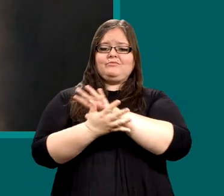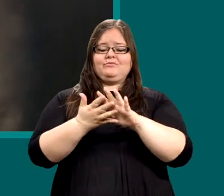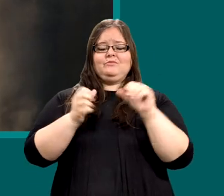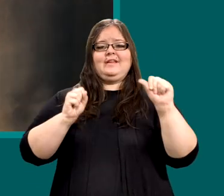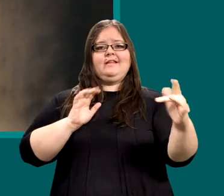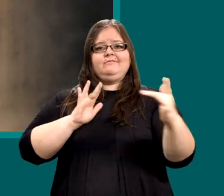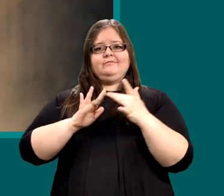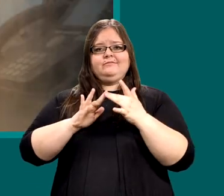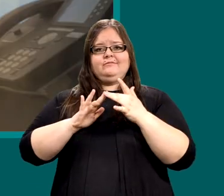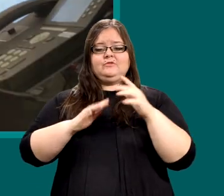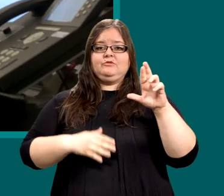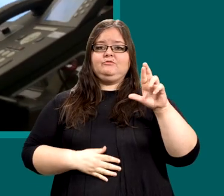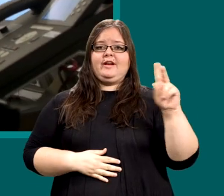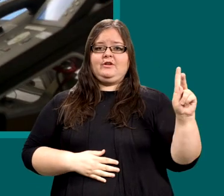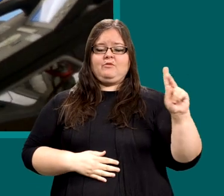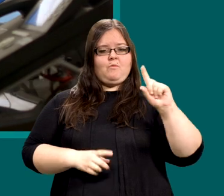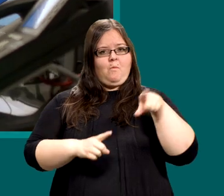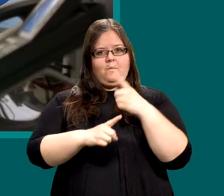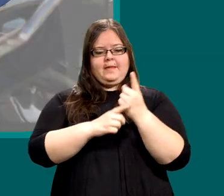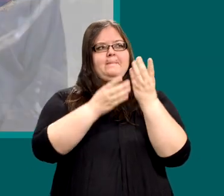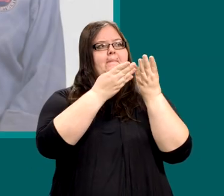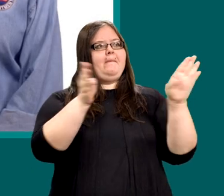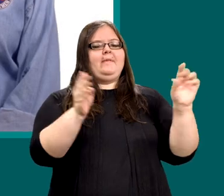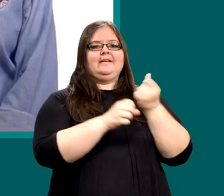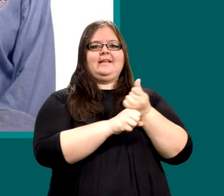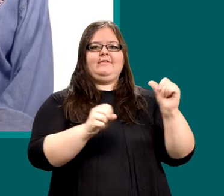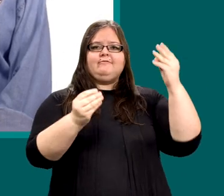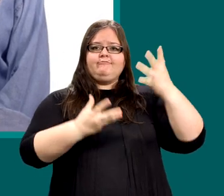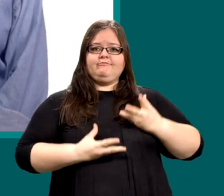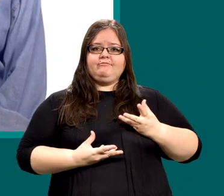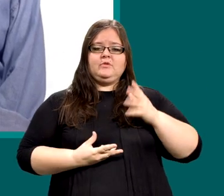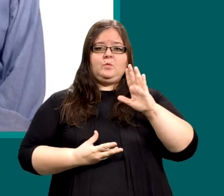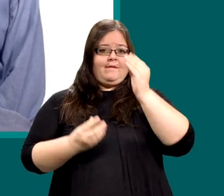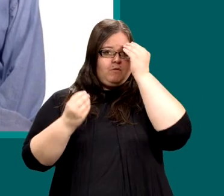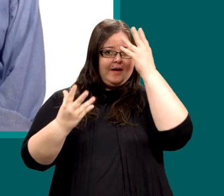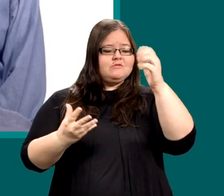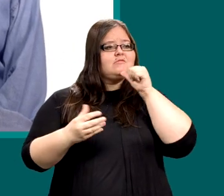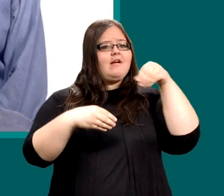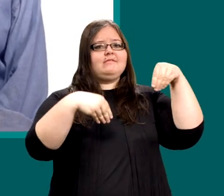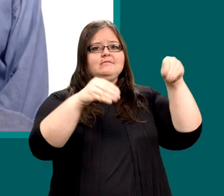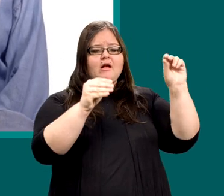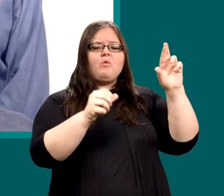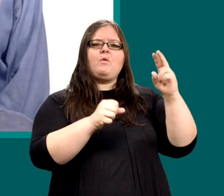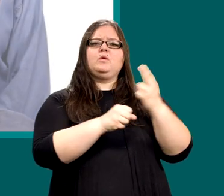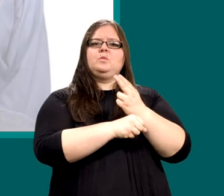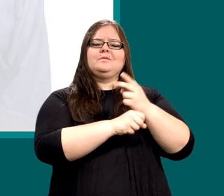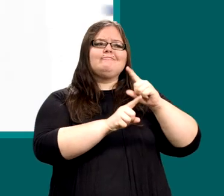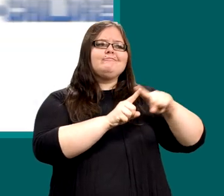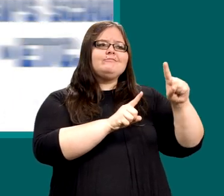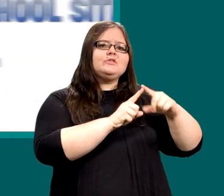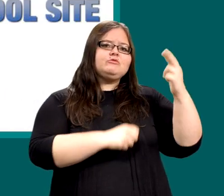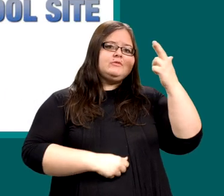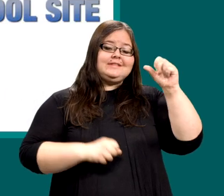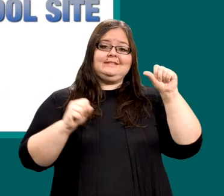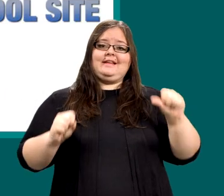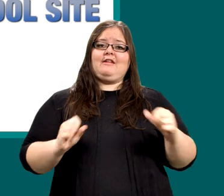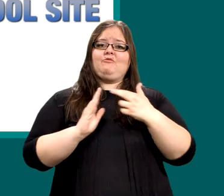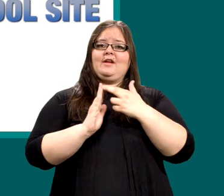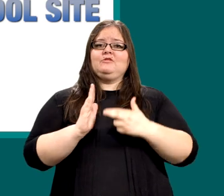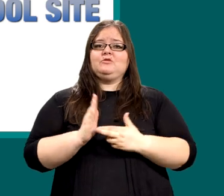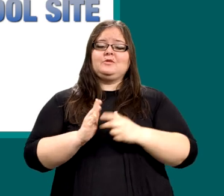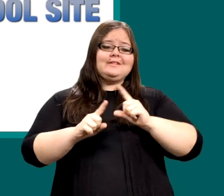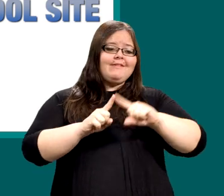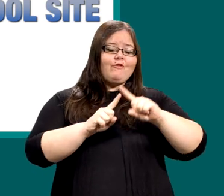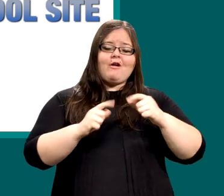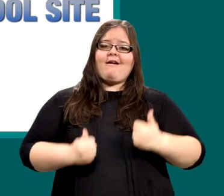Ready Kern alerts come only from public safety officials. Your information will not be sold or used for other purposes. You can register more than one